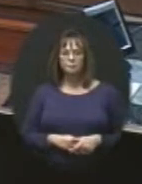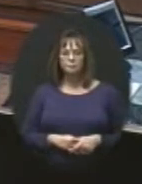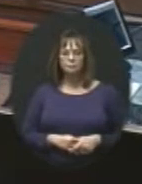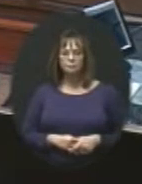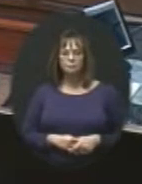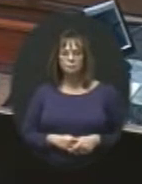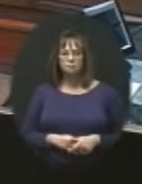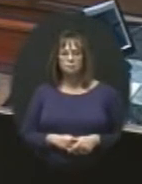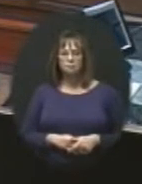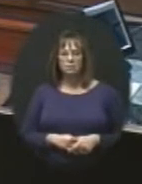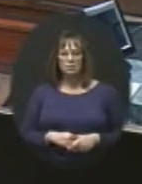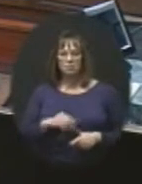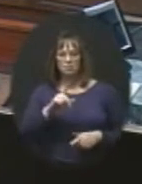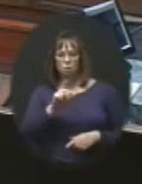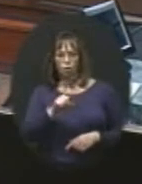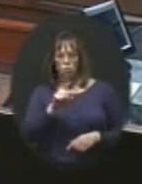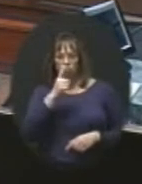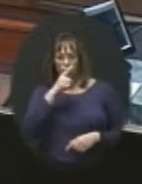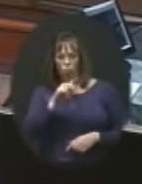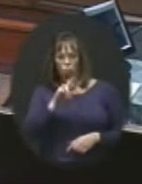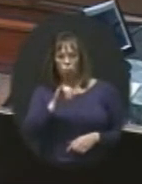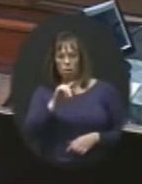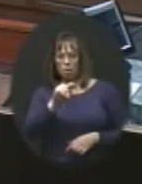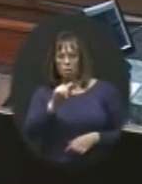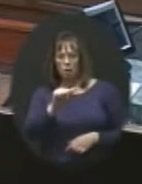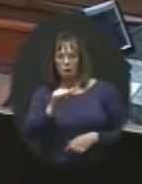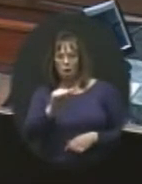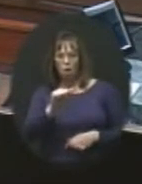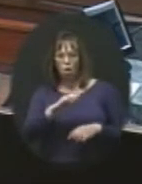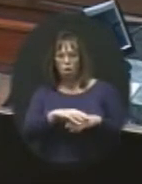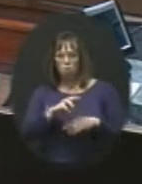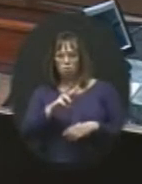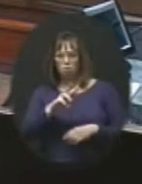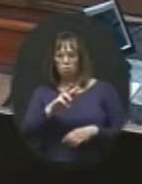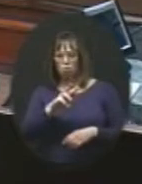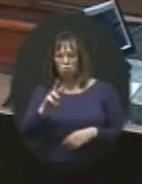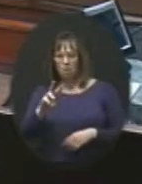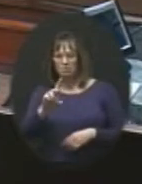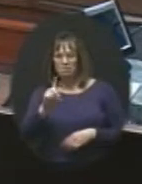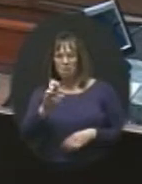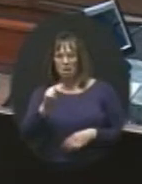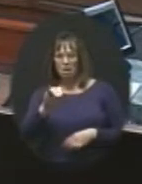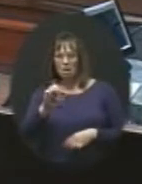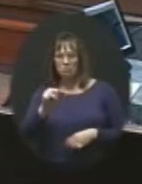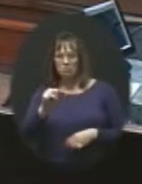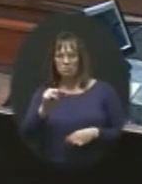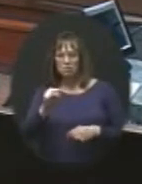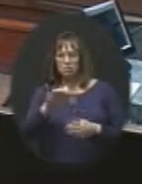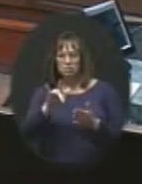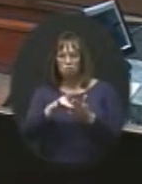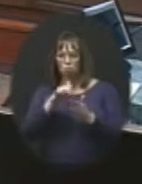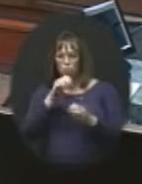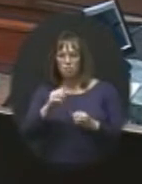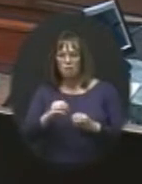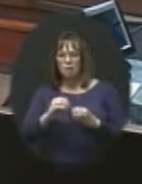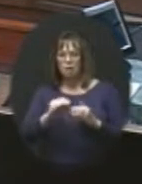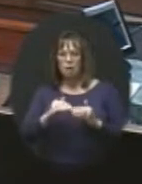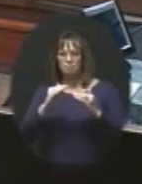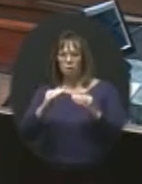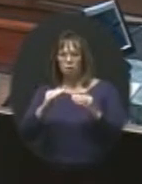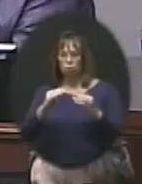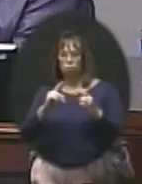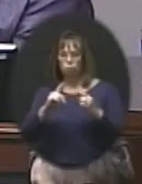Just a quick question for Reed on the, is the West Dennis Center ever going to be upgraded to the NOx standards over here?